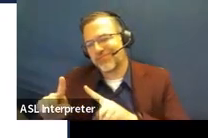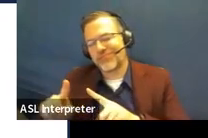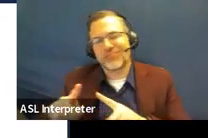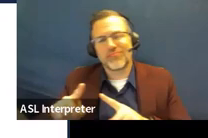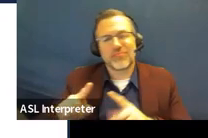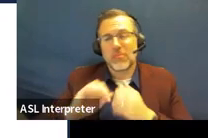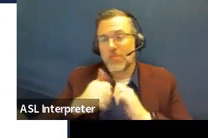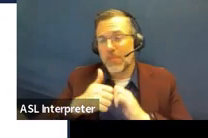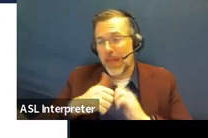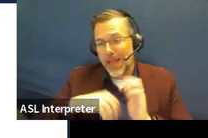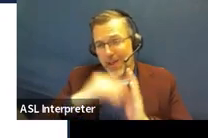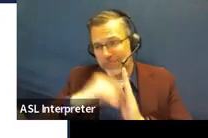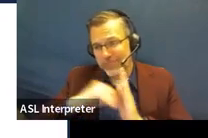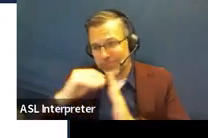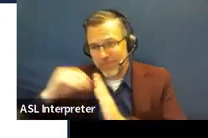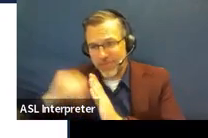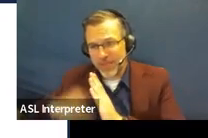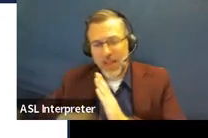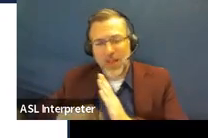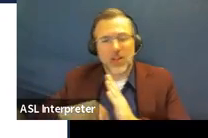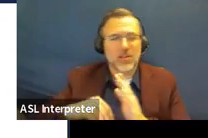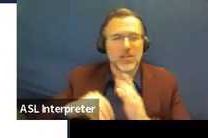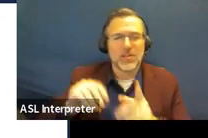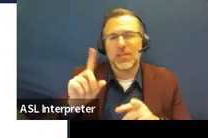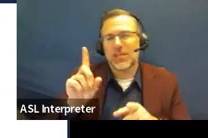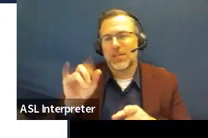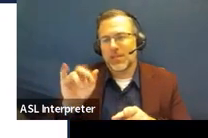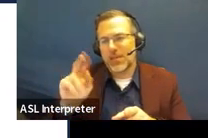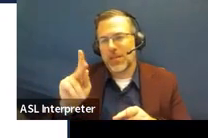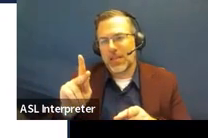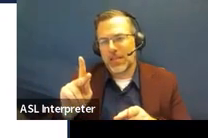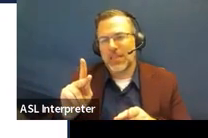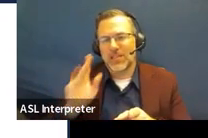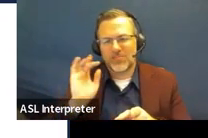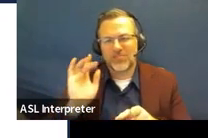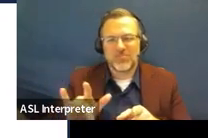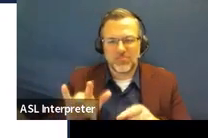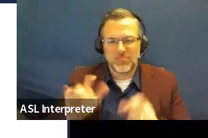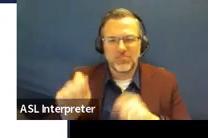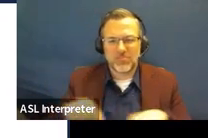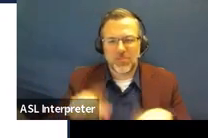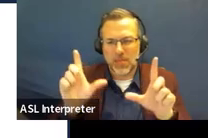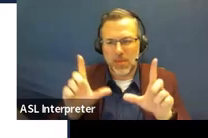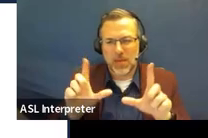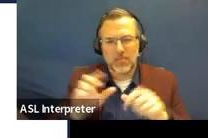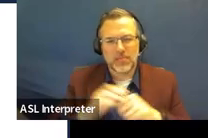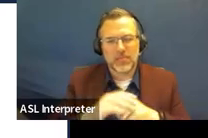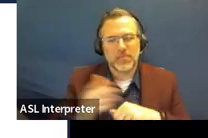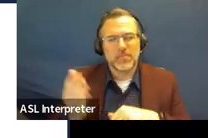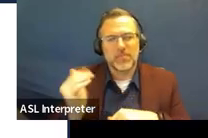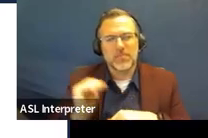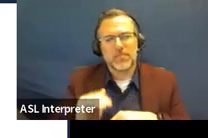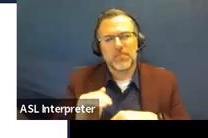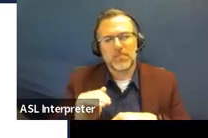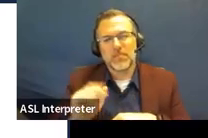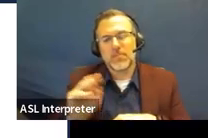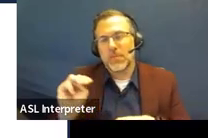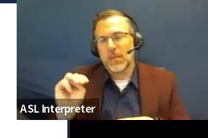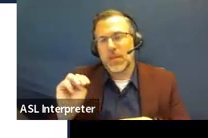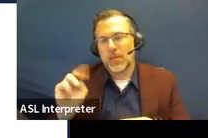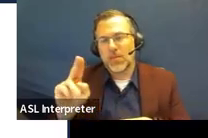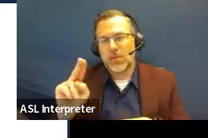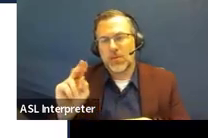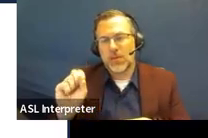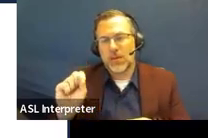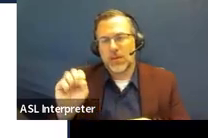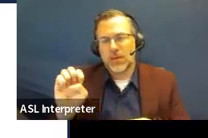And this, these links will all be live and I'm sure you all know where to find them. But the link to Muser, which is